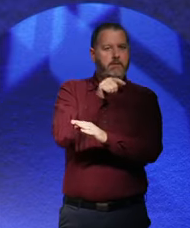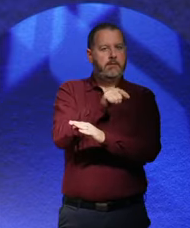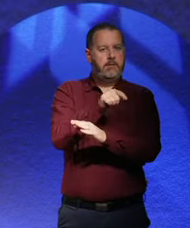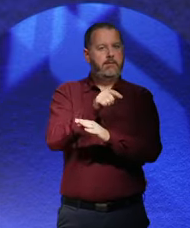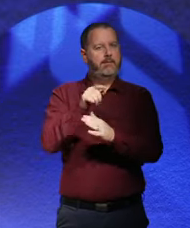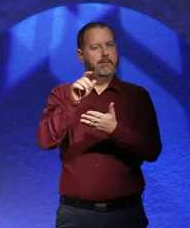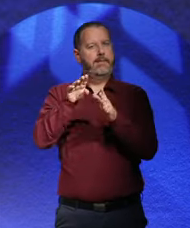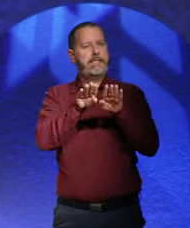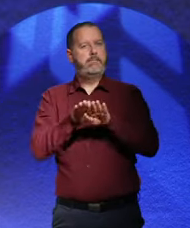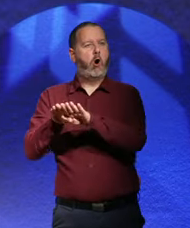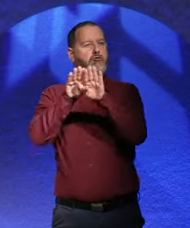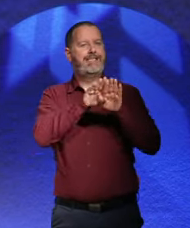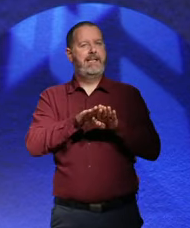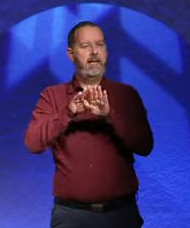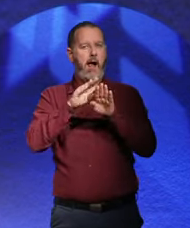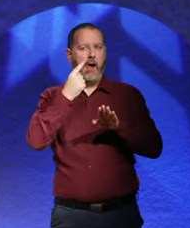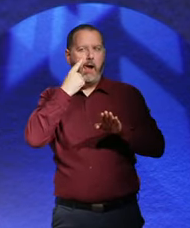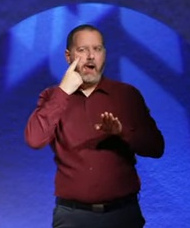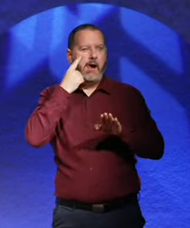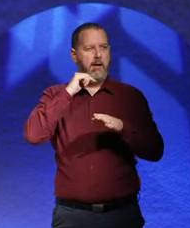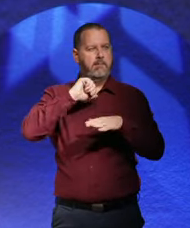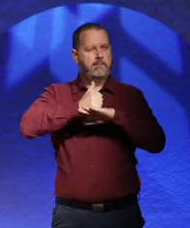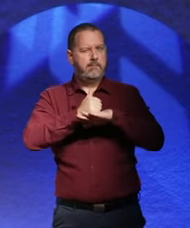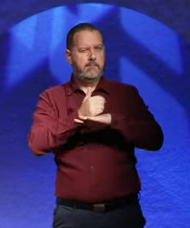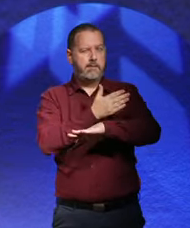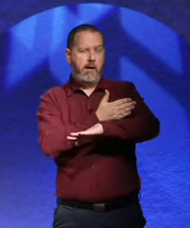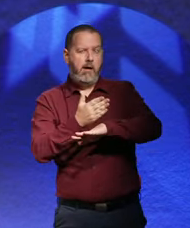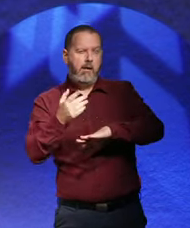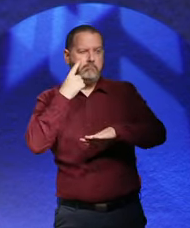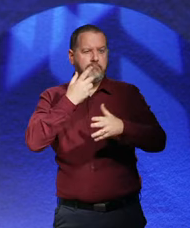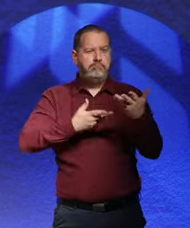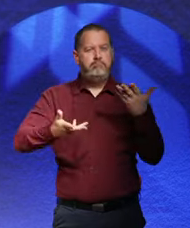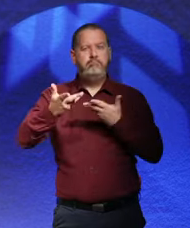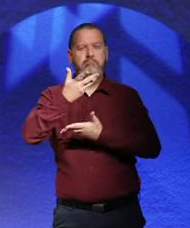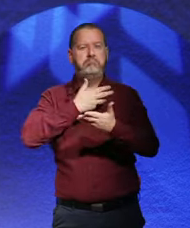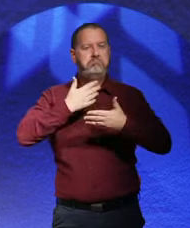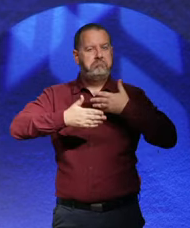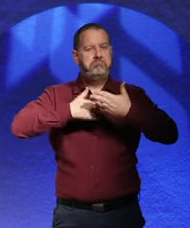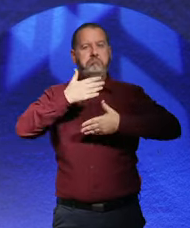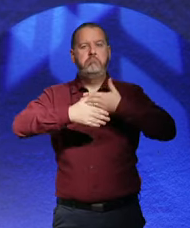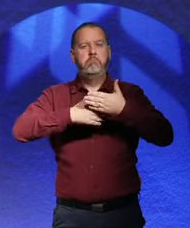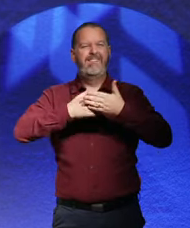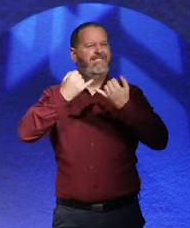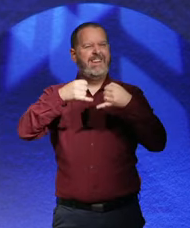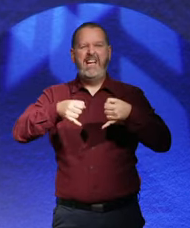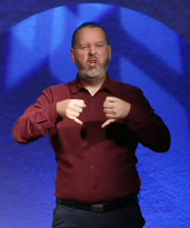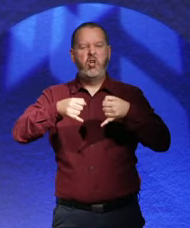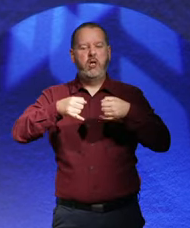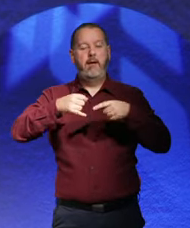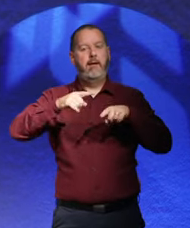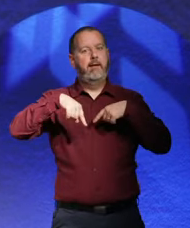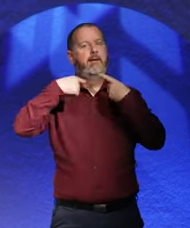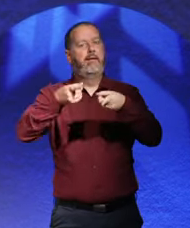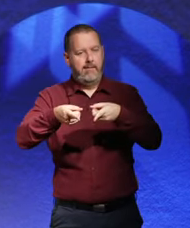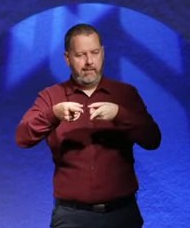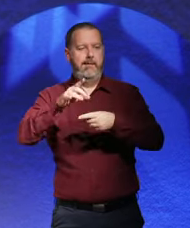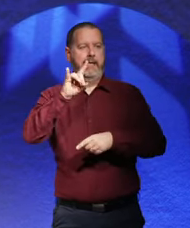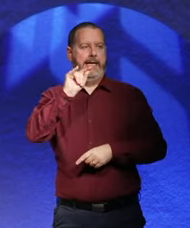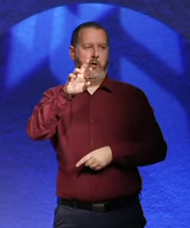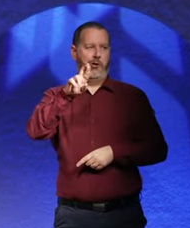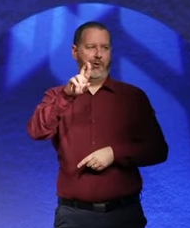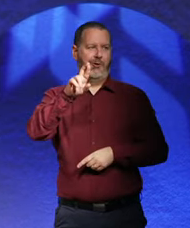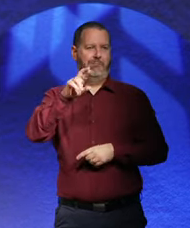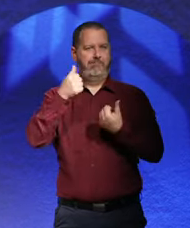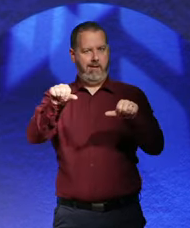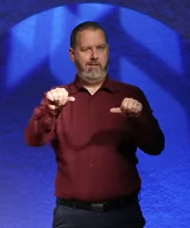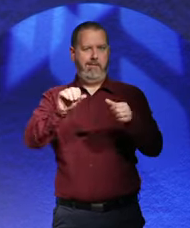story of Germany becoming a democracy. And how, really, the failure of that democracy leads to the rise of Adolf Hitler. Each of the